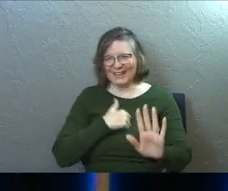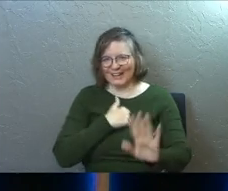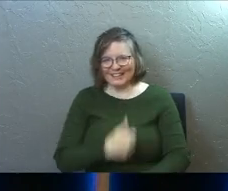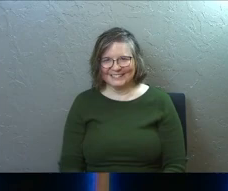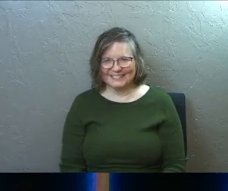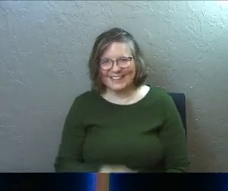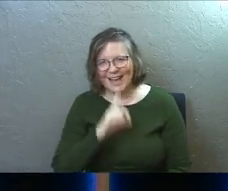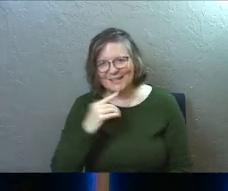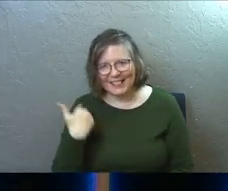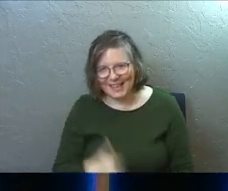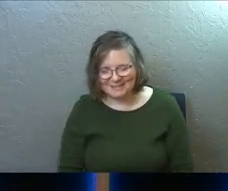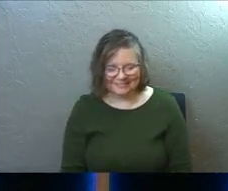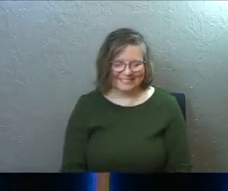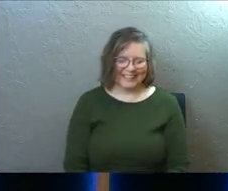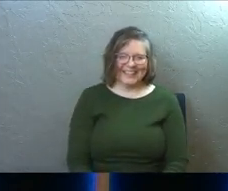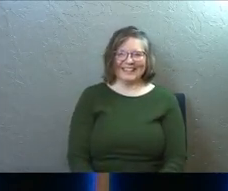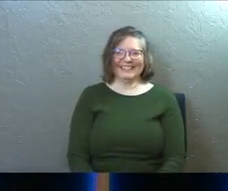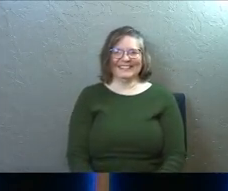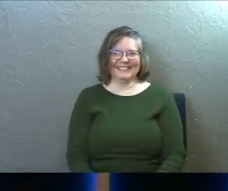I really don't.